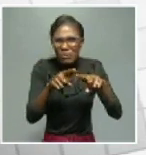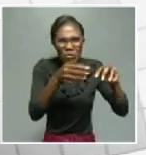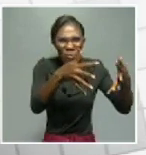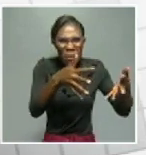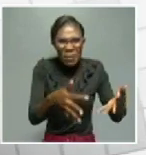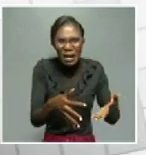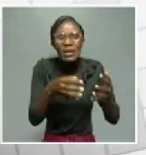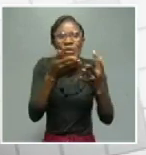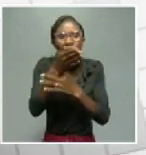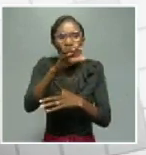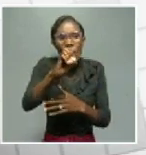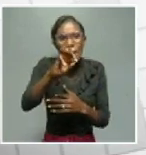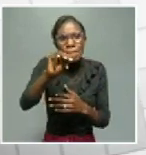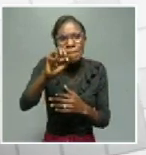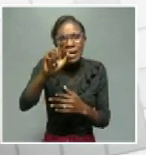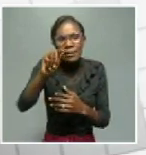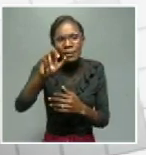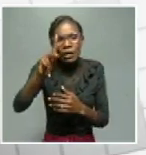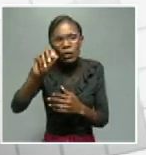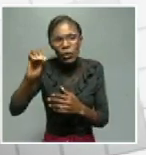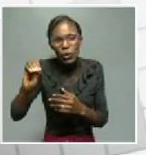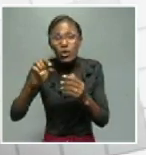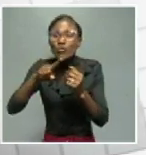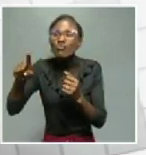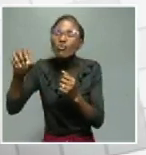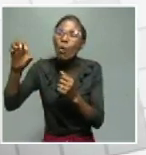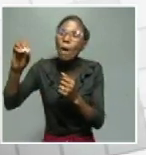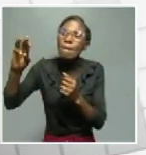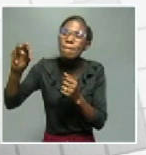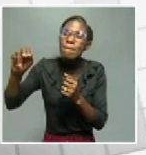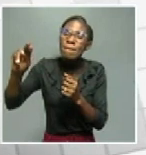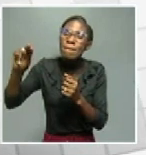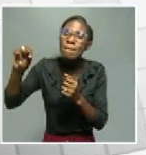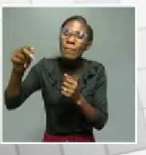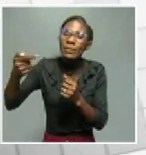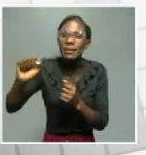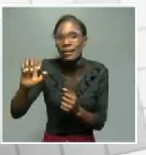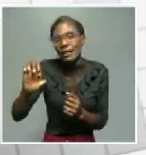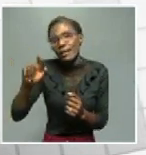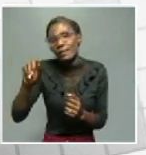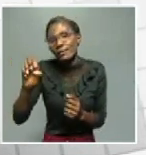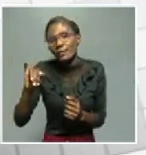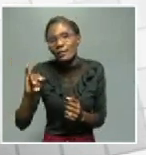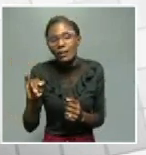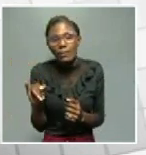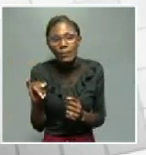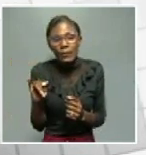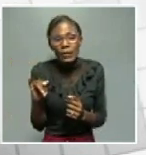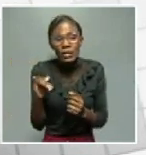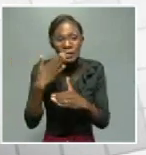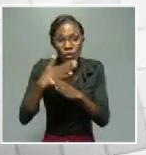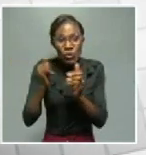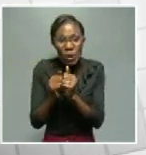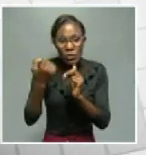Matako to Mangeti. And this line is already completed through the funding from the Ministry of Mines and